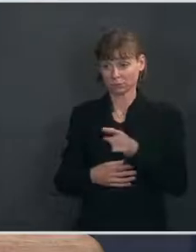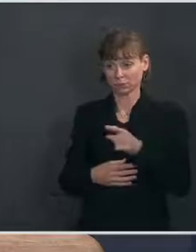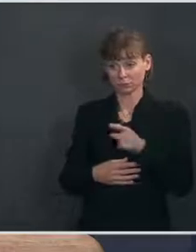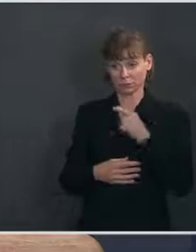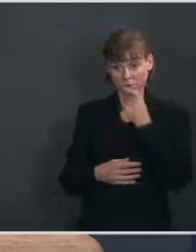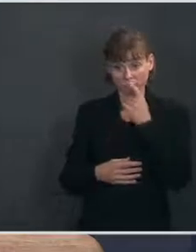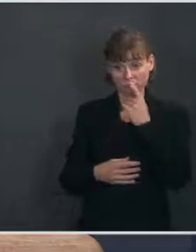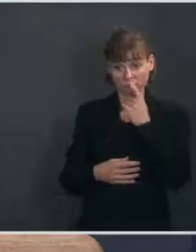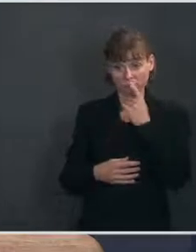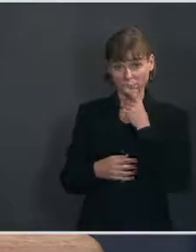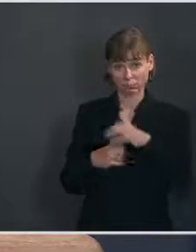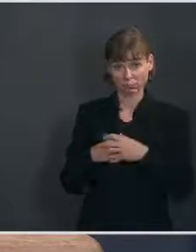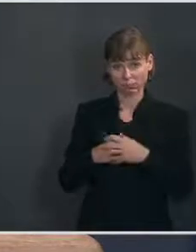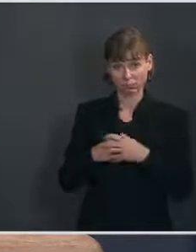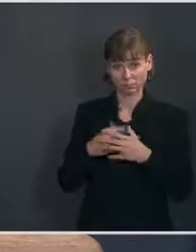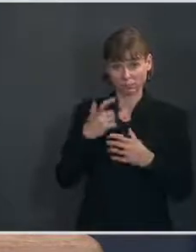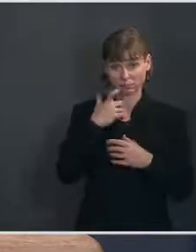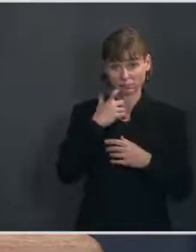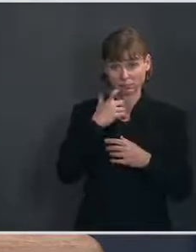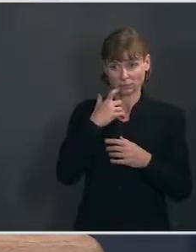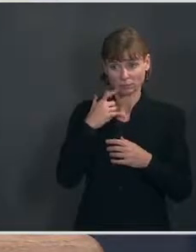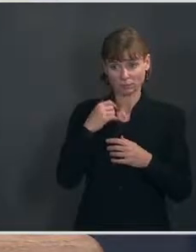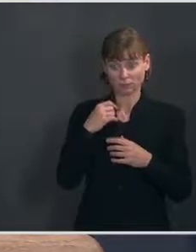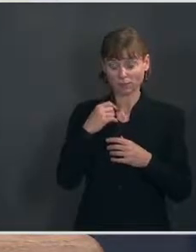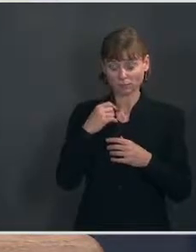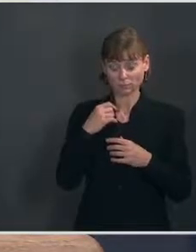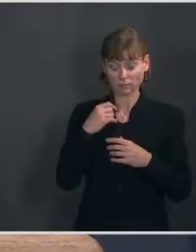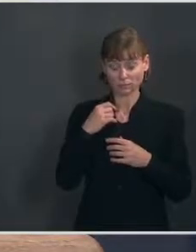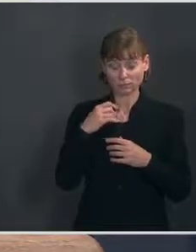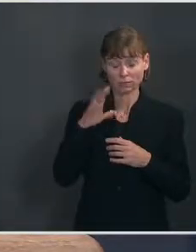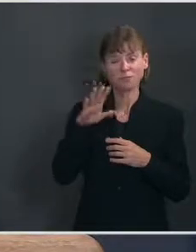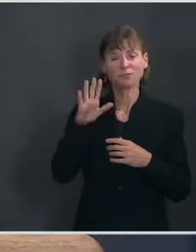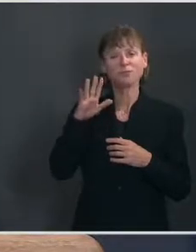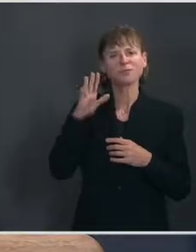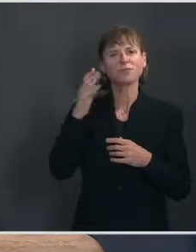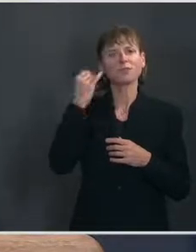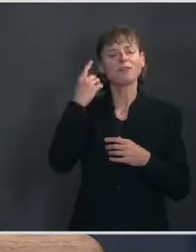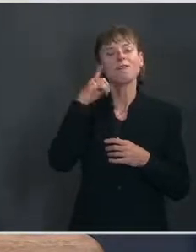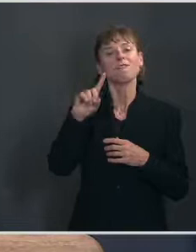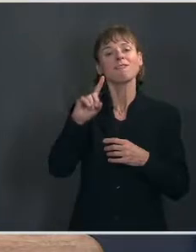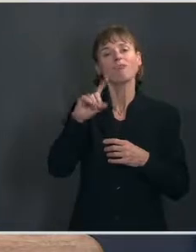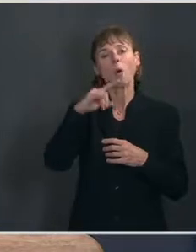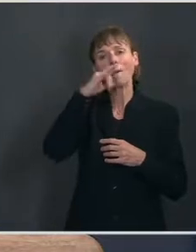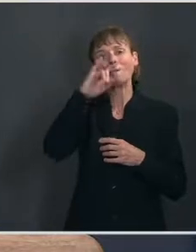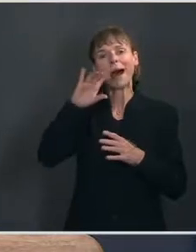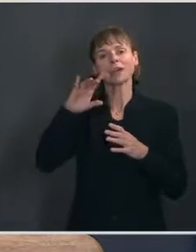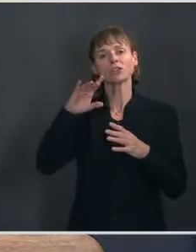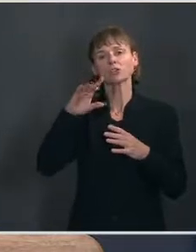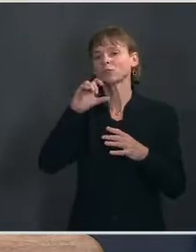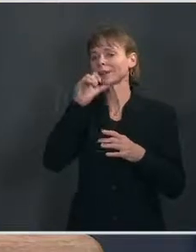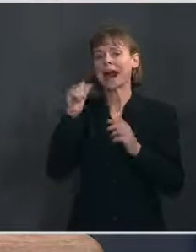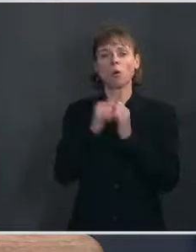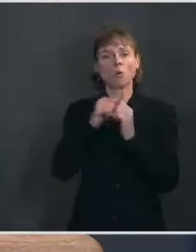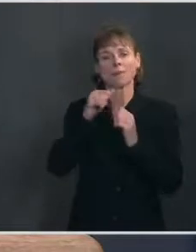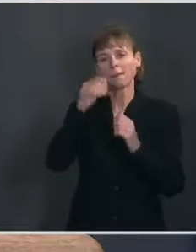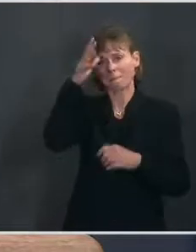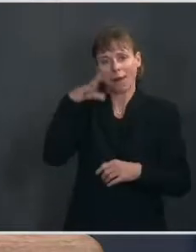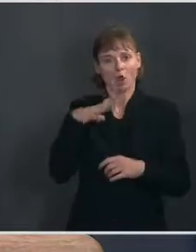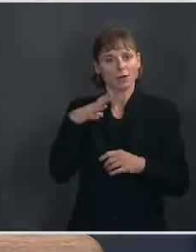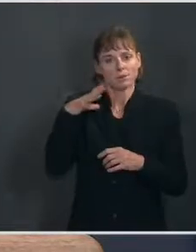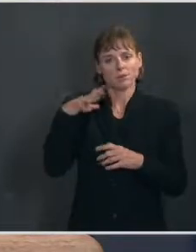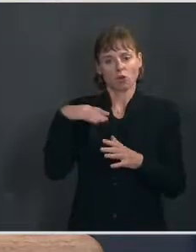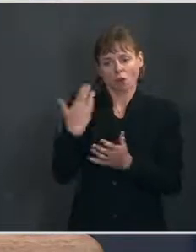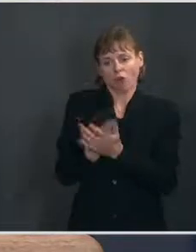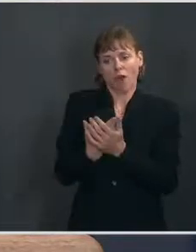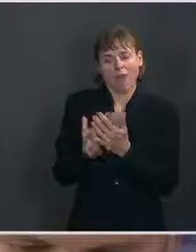You may get into this tomorrow if we have an immigration preview earlier tonight. But if, for unaccompanied migrants arriving at the border now, after that appeals